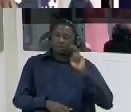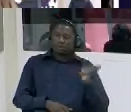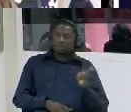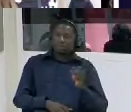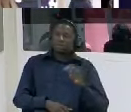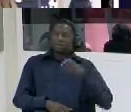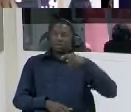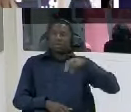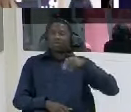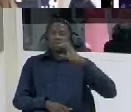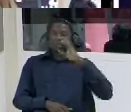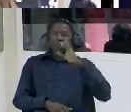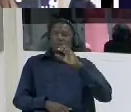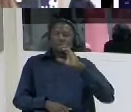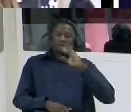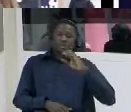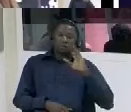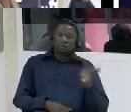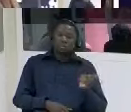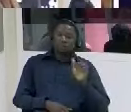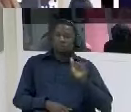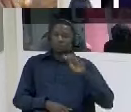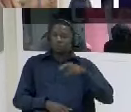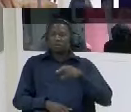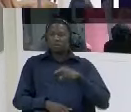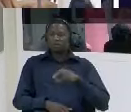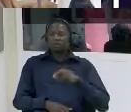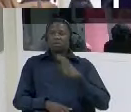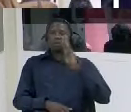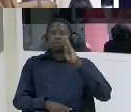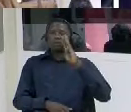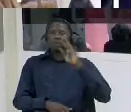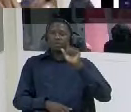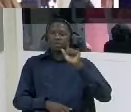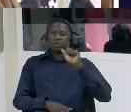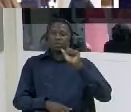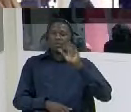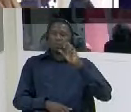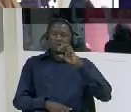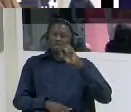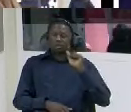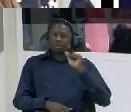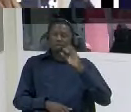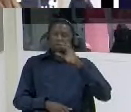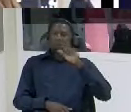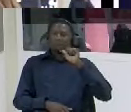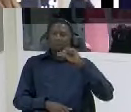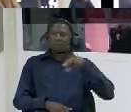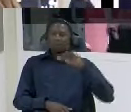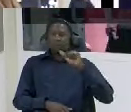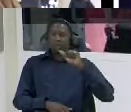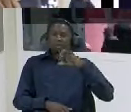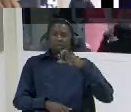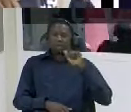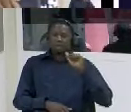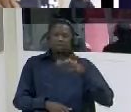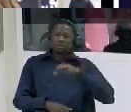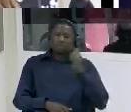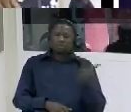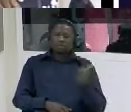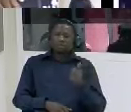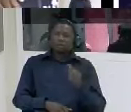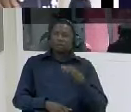camera and uh uncle diap these people were released i'm unable yes